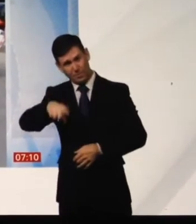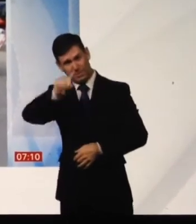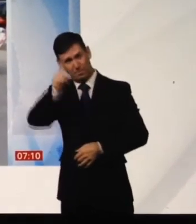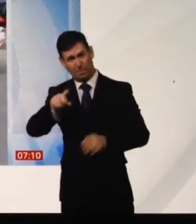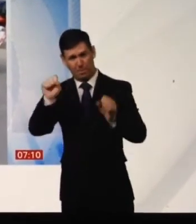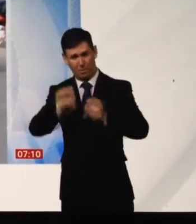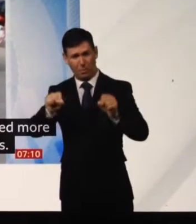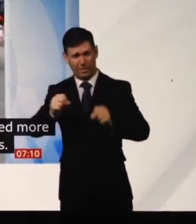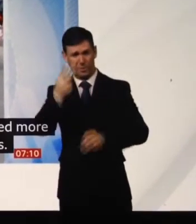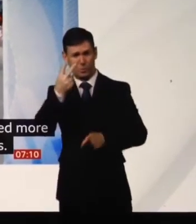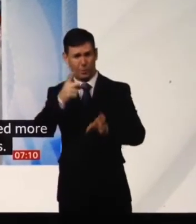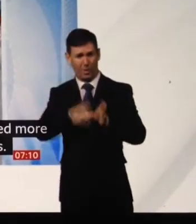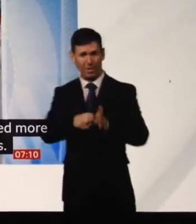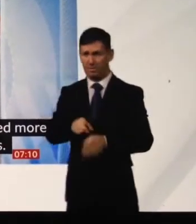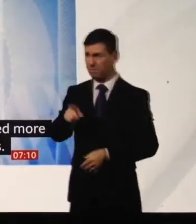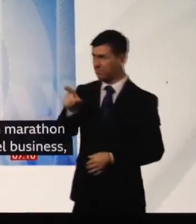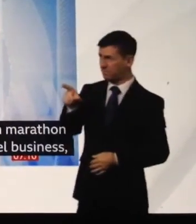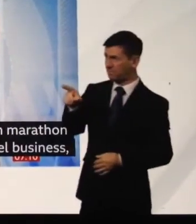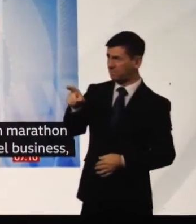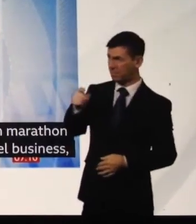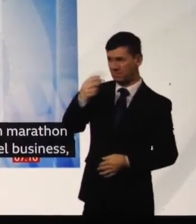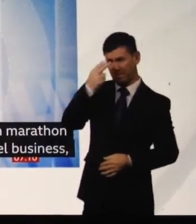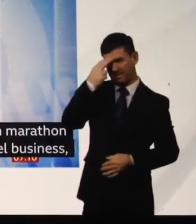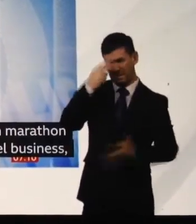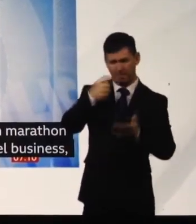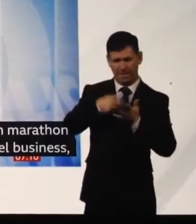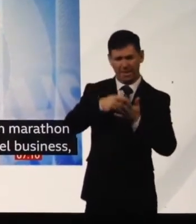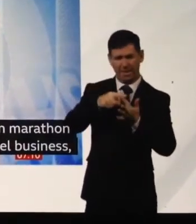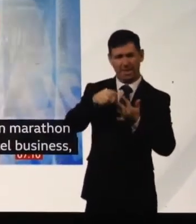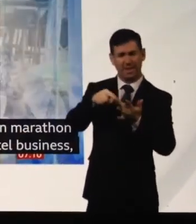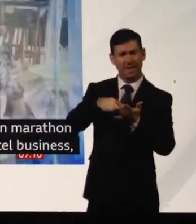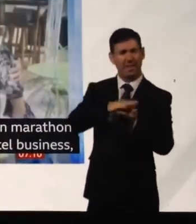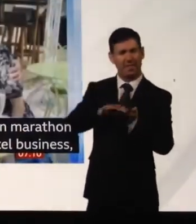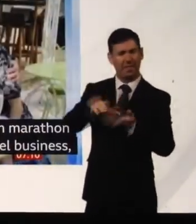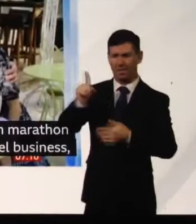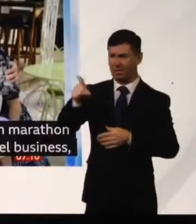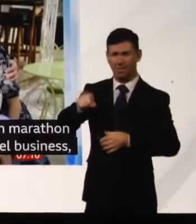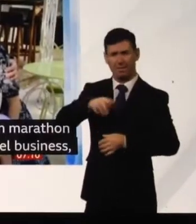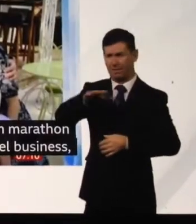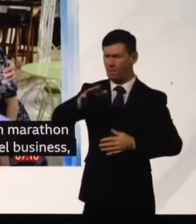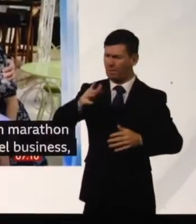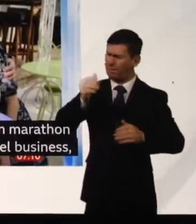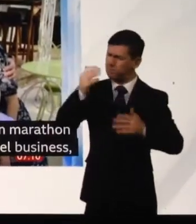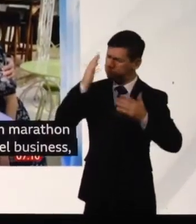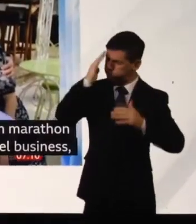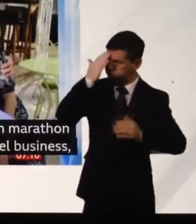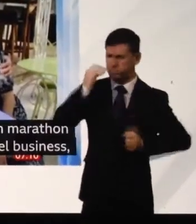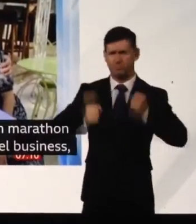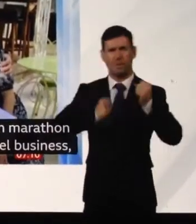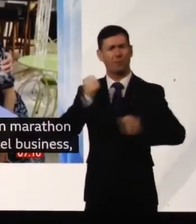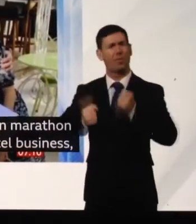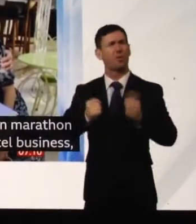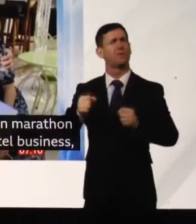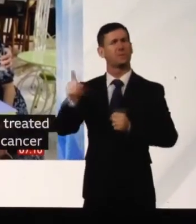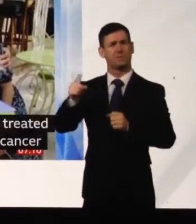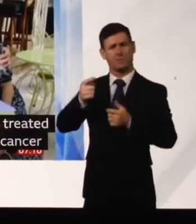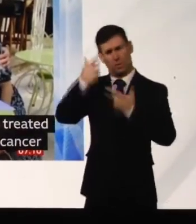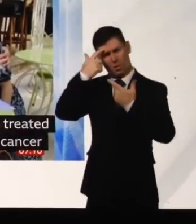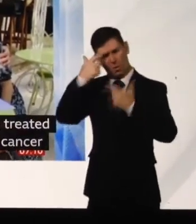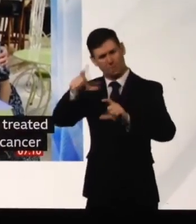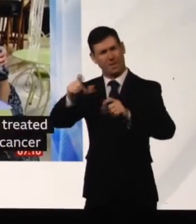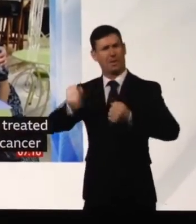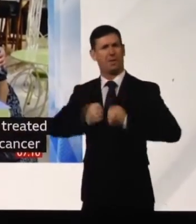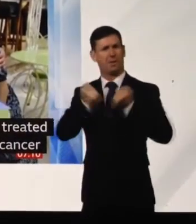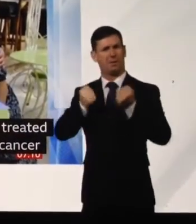piece of the community and marriage of the family to a business owner but we have been treating the stage for a long-term cancer every day